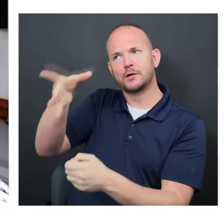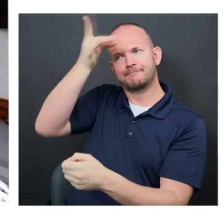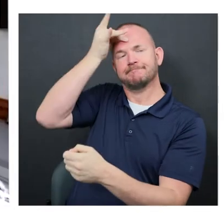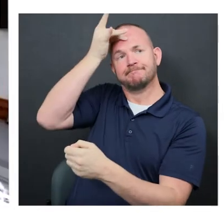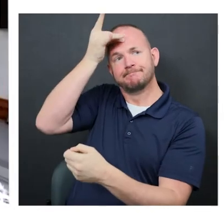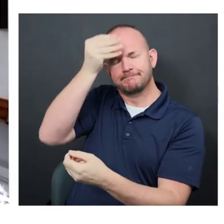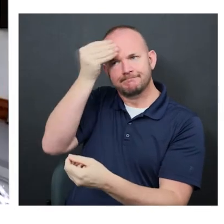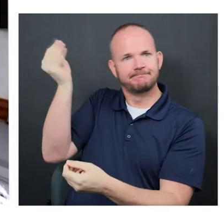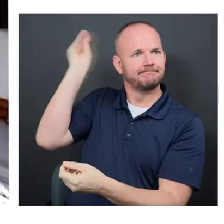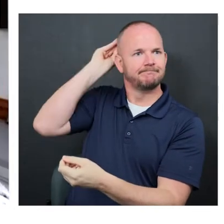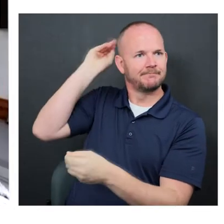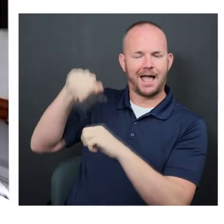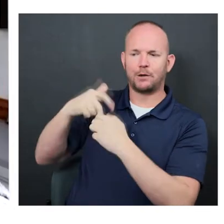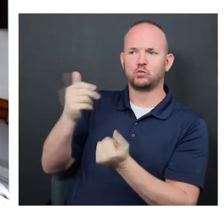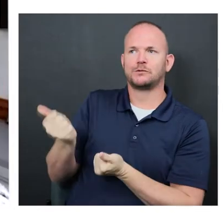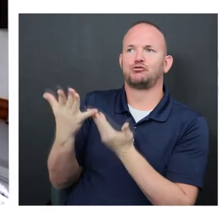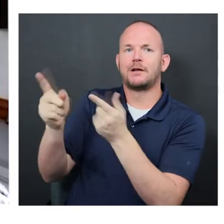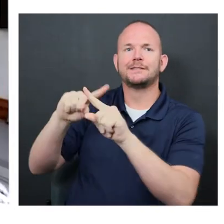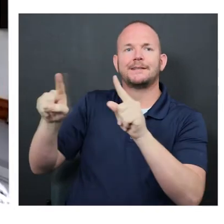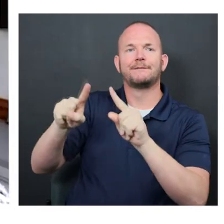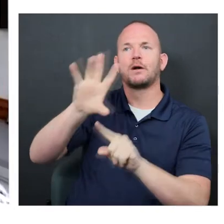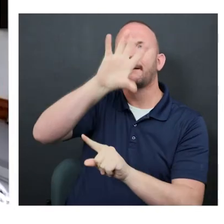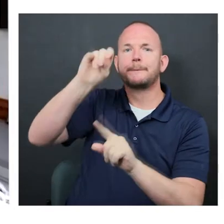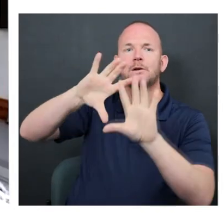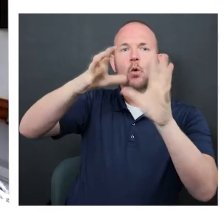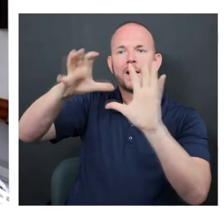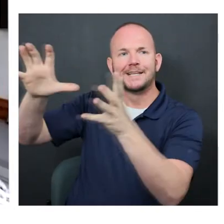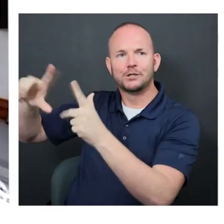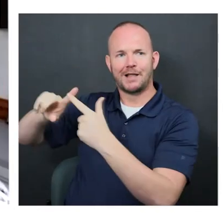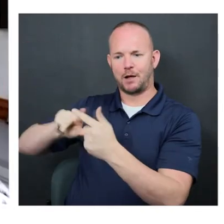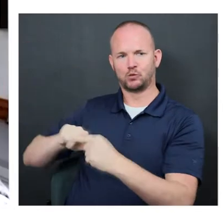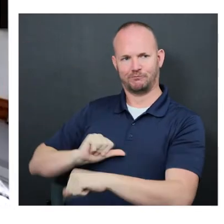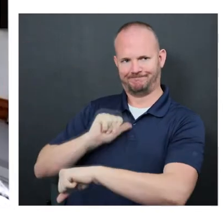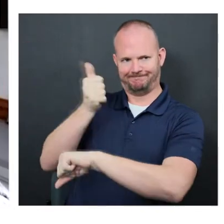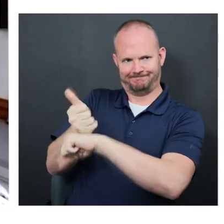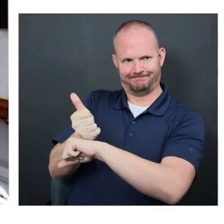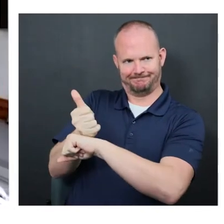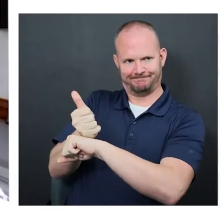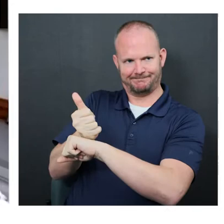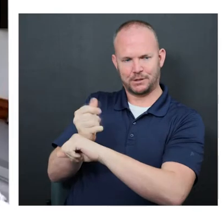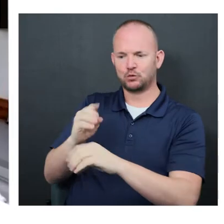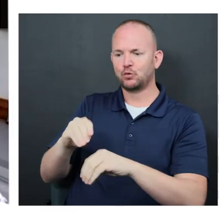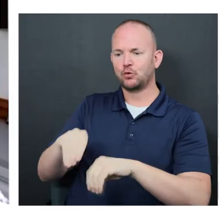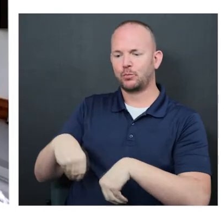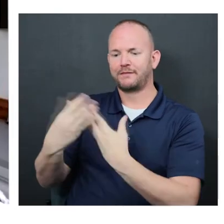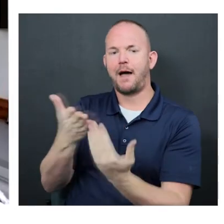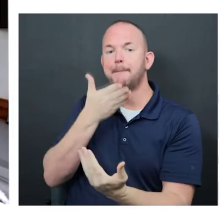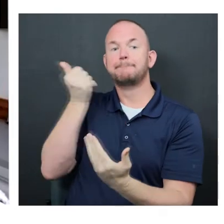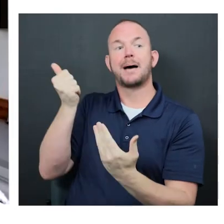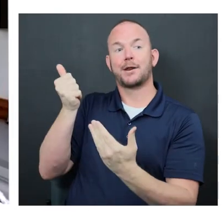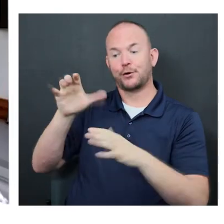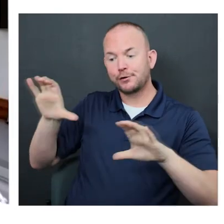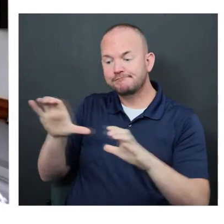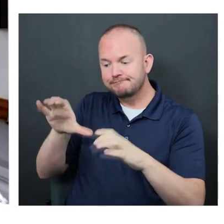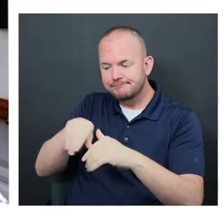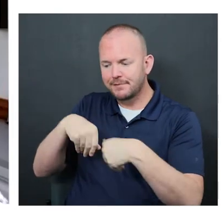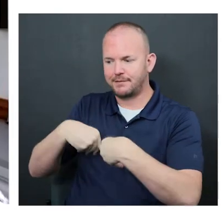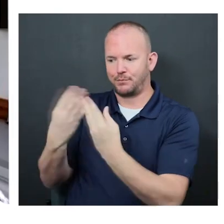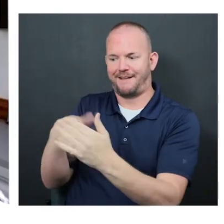and what would you suggest organizations put in place to ensure better preparation and language access?